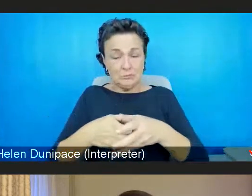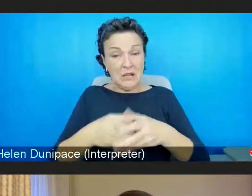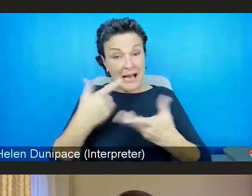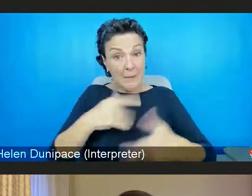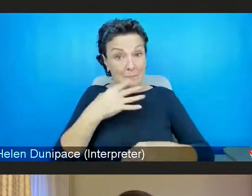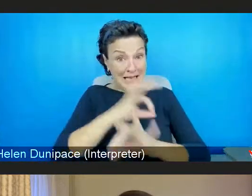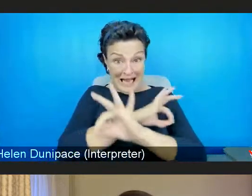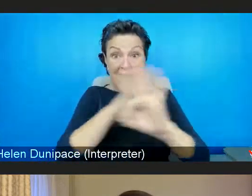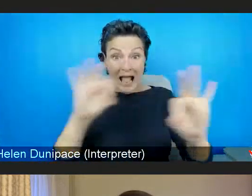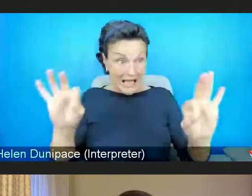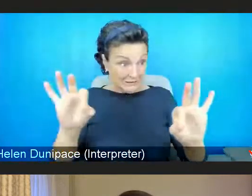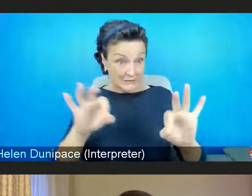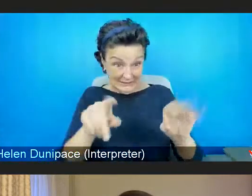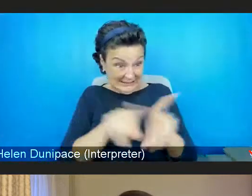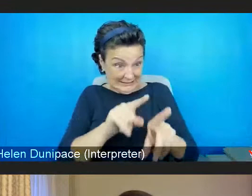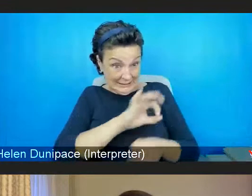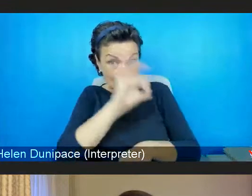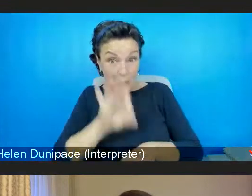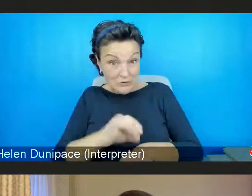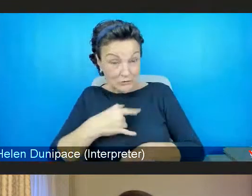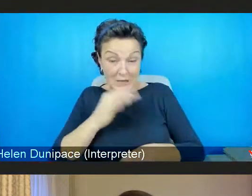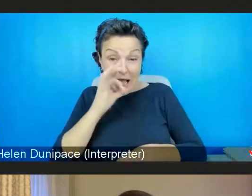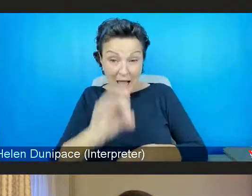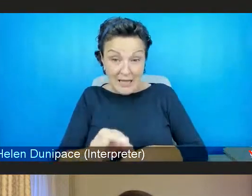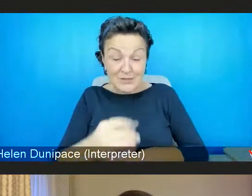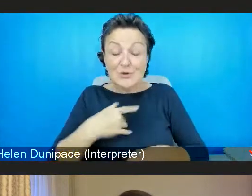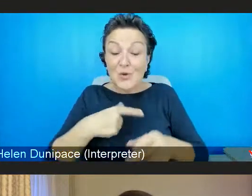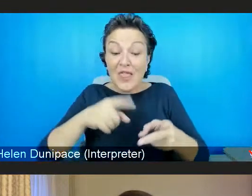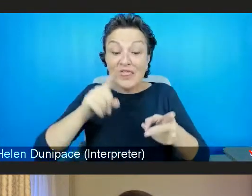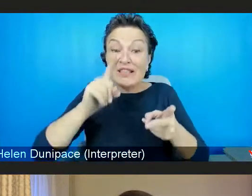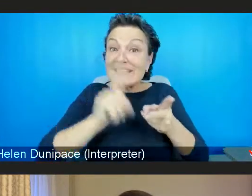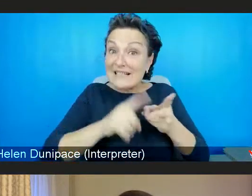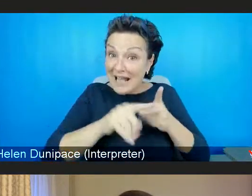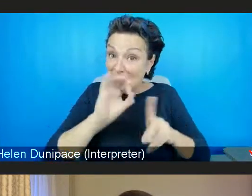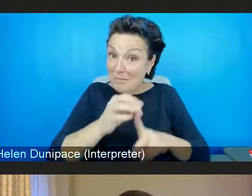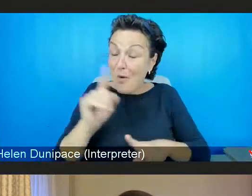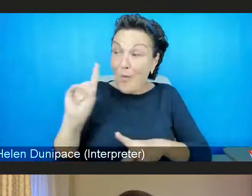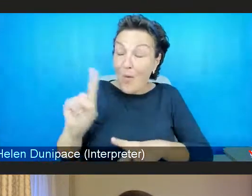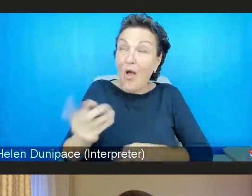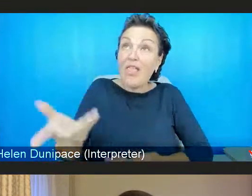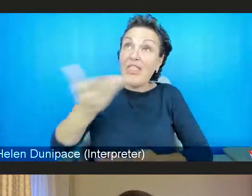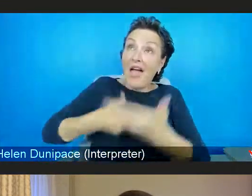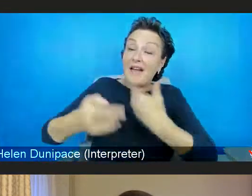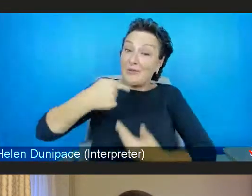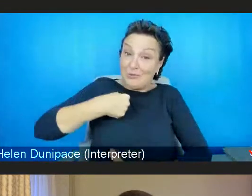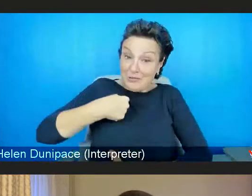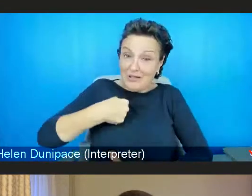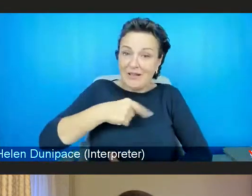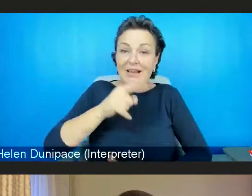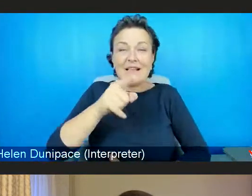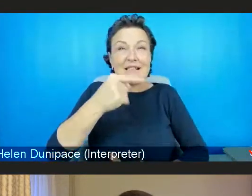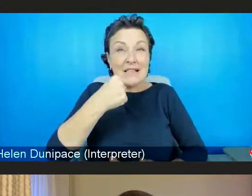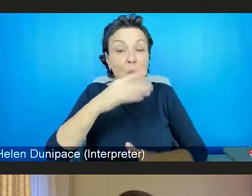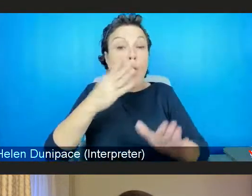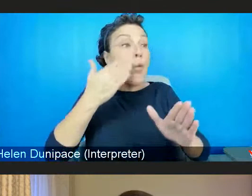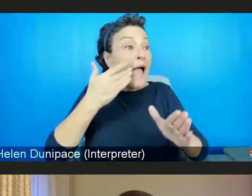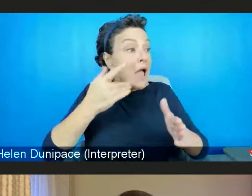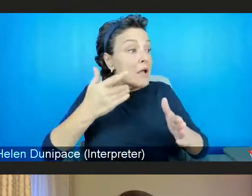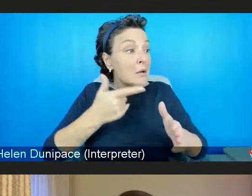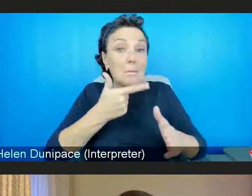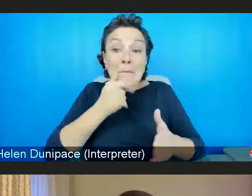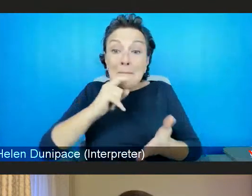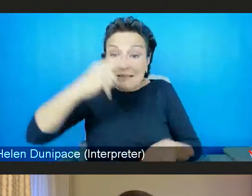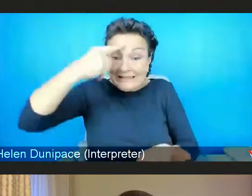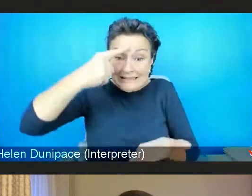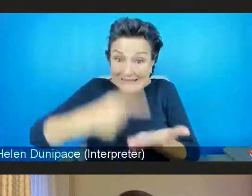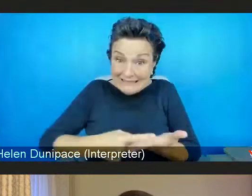that you've asked me. And so my second point is the point that they made to me, which is this, that in decision making, you need